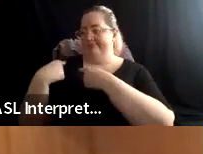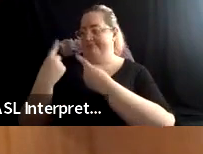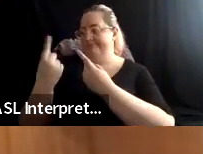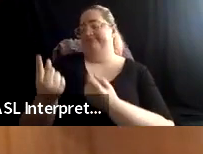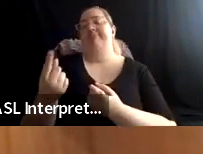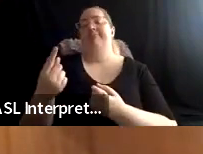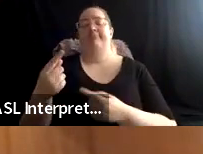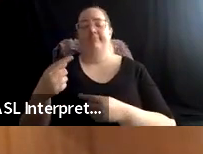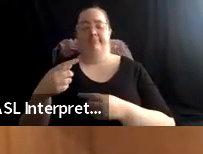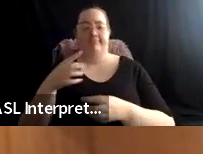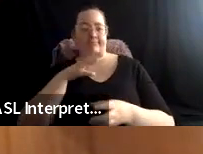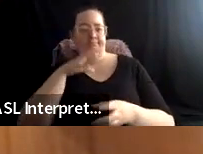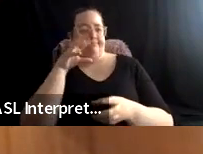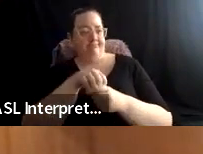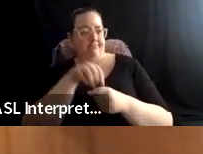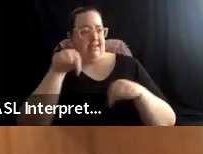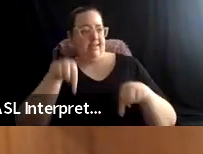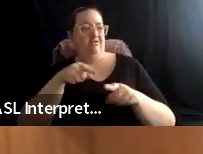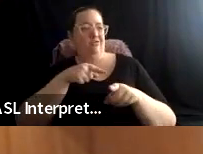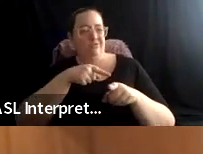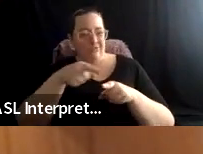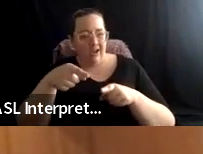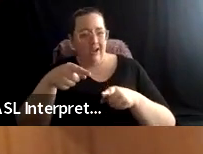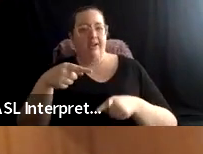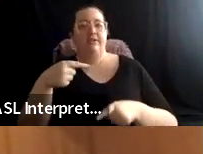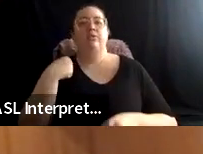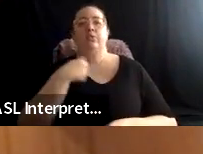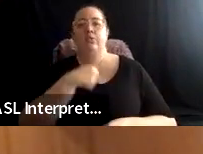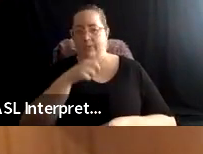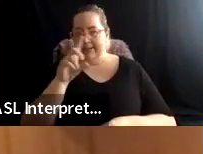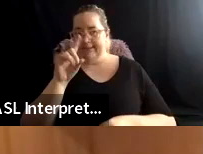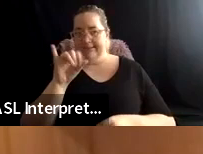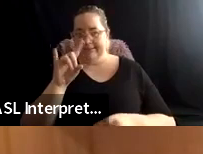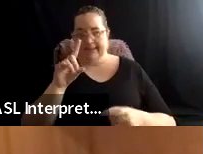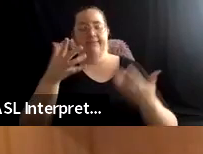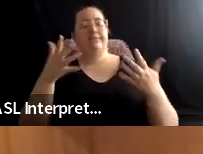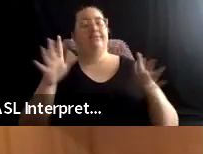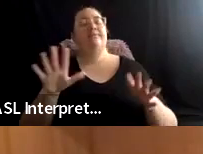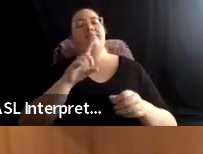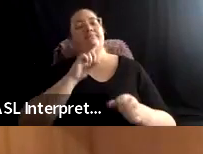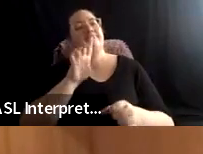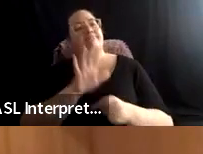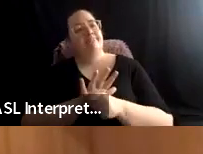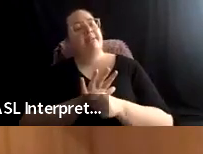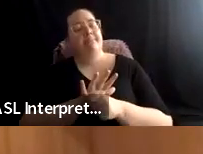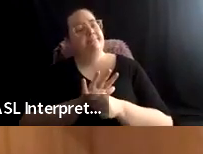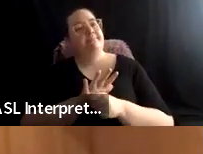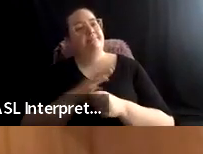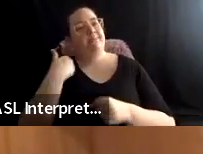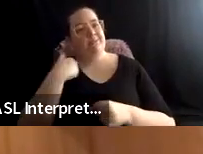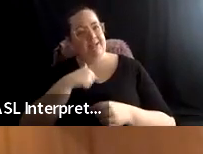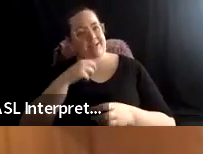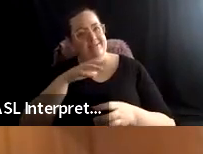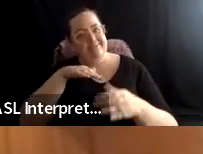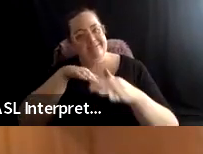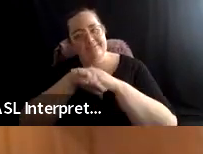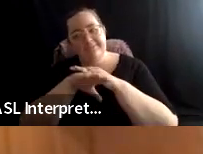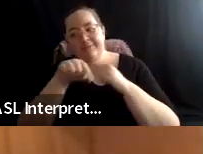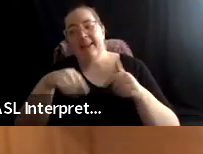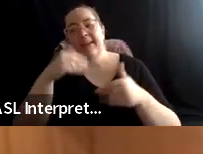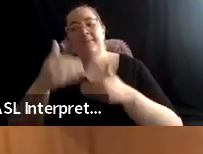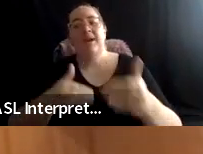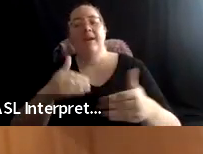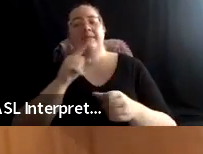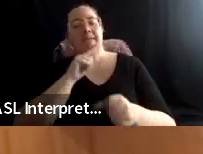being part of the track, uh, we had a commitment already. Um, we entered this process with a commitment to indigenous